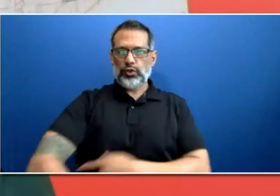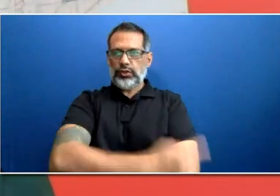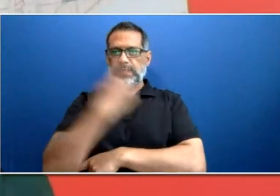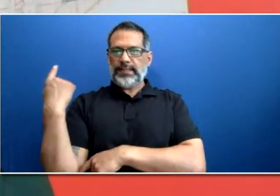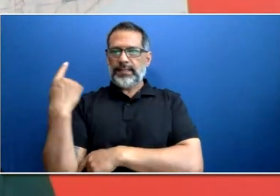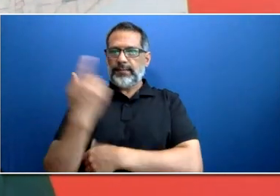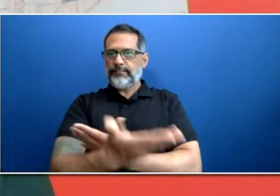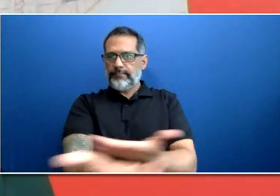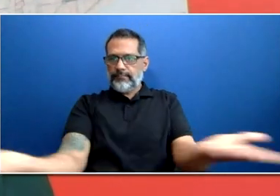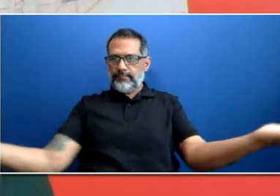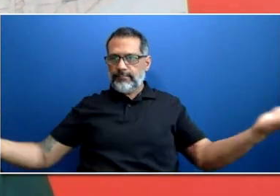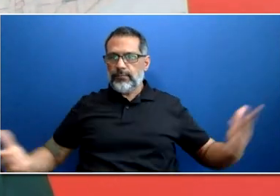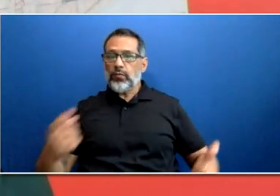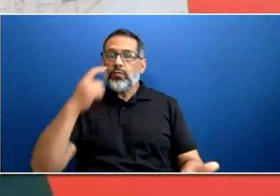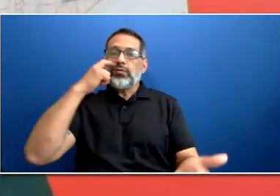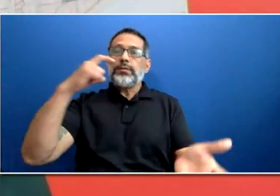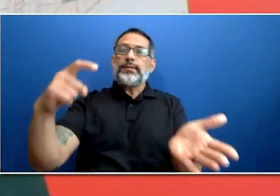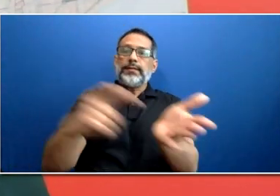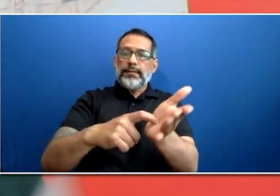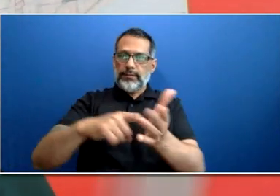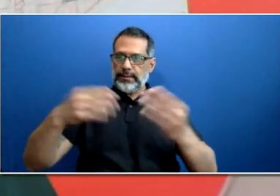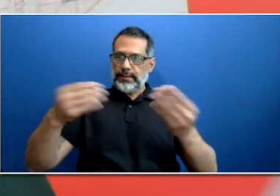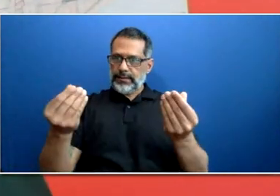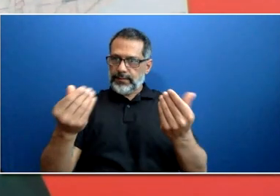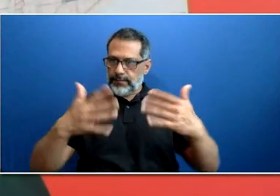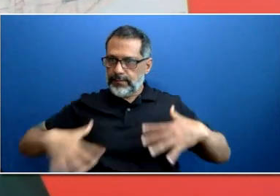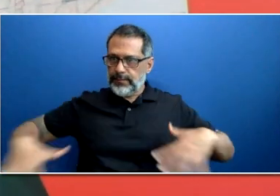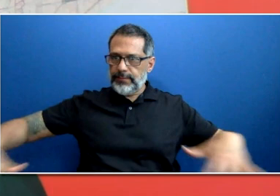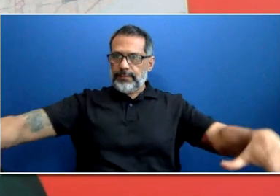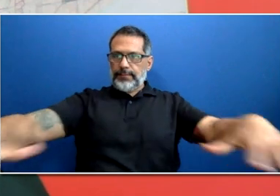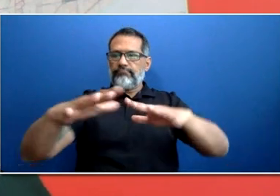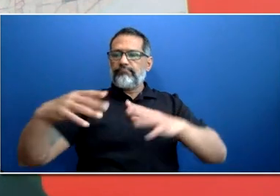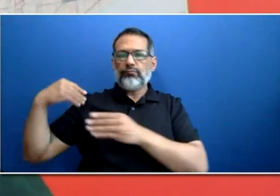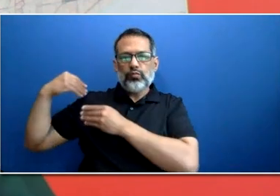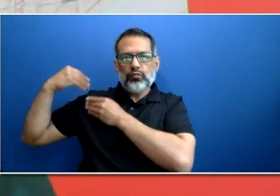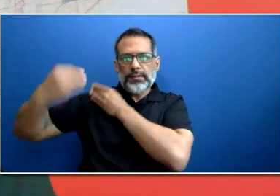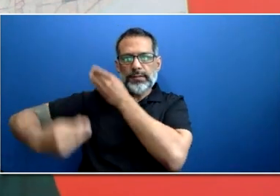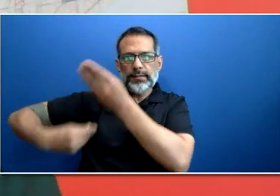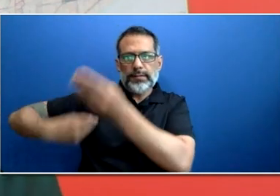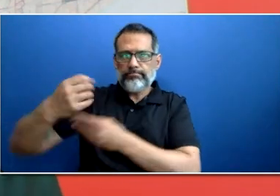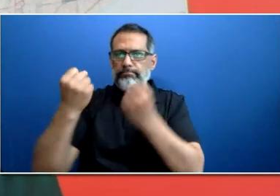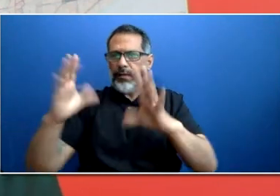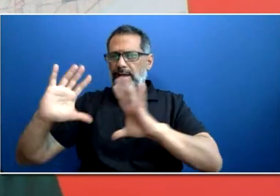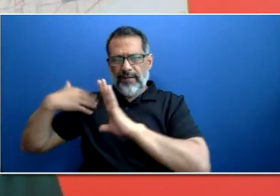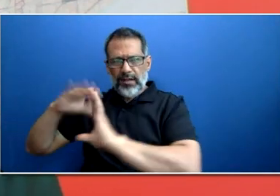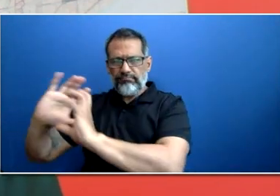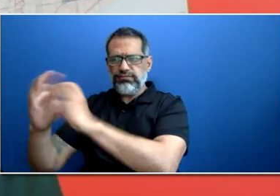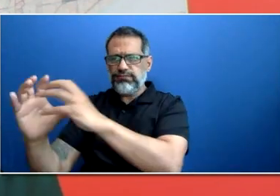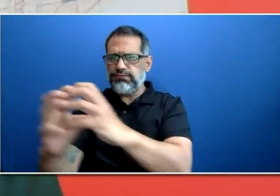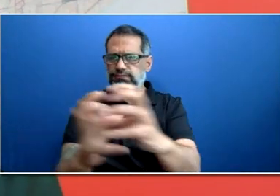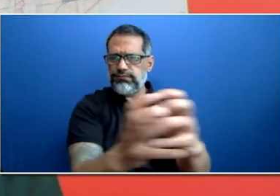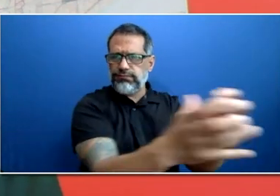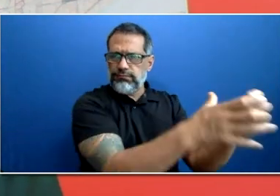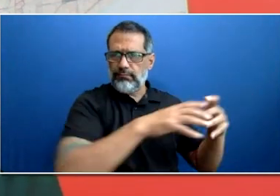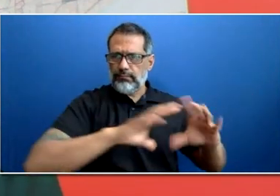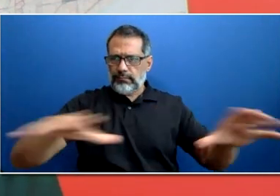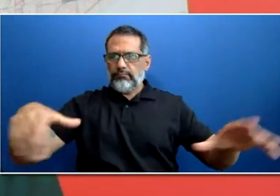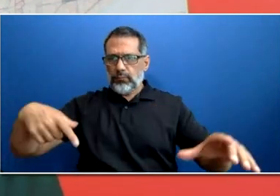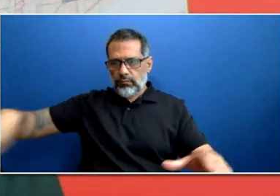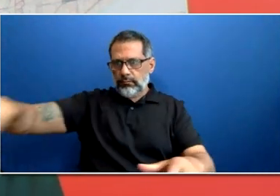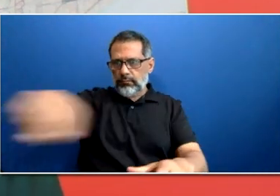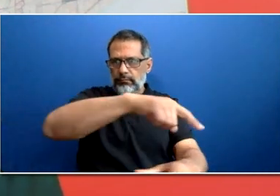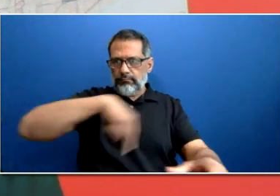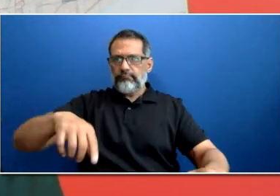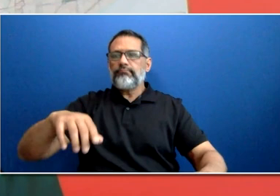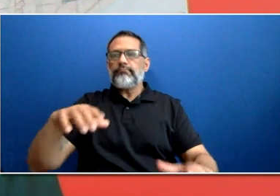on is the traditional territory of many nations including the Mississaugas of the Credit, the Anishinaabeg, the Chippewa,